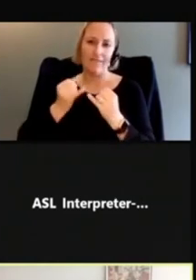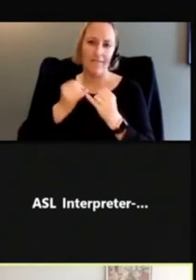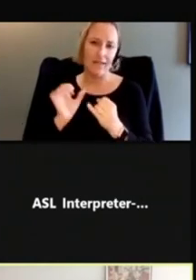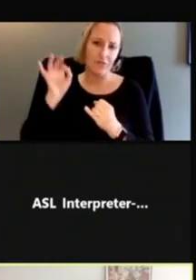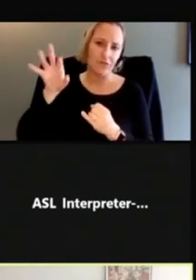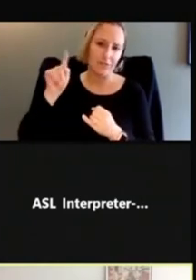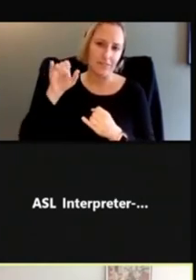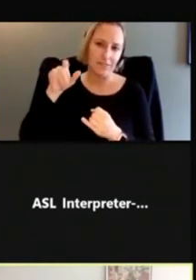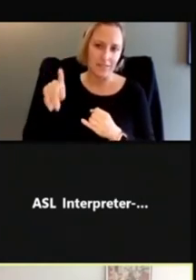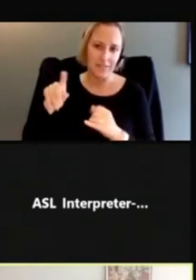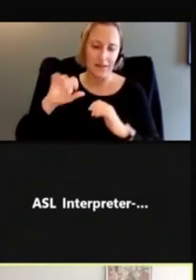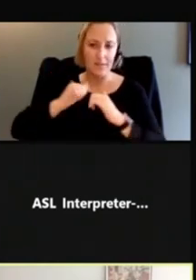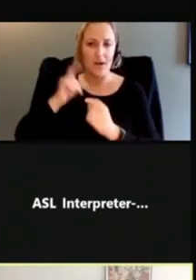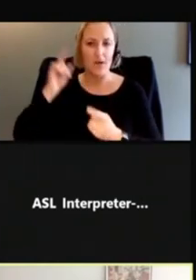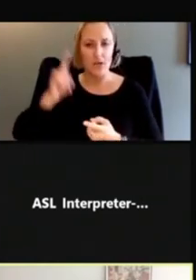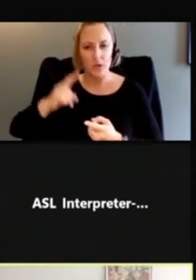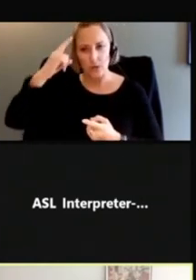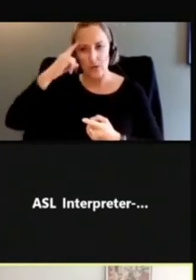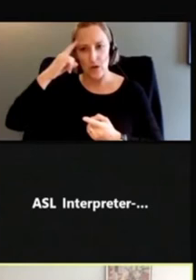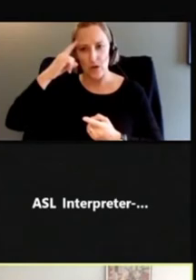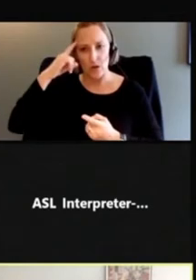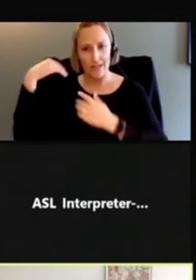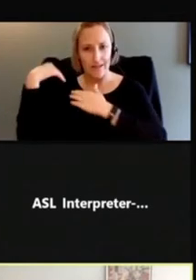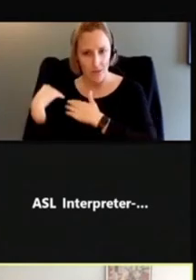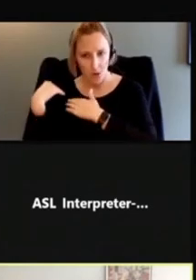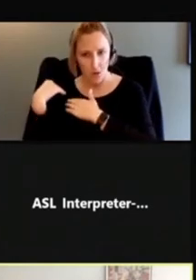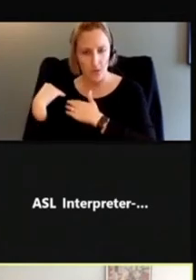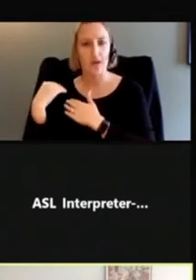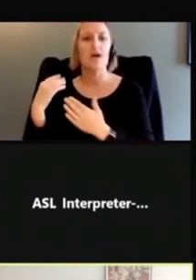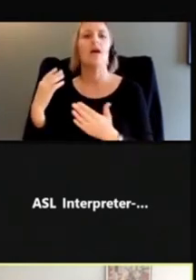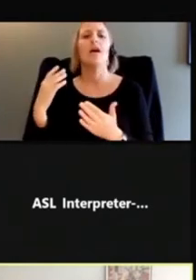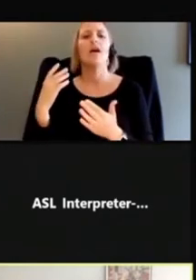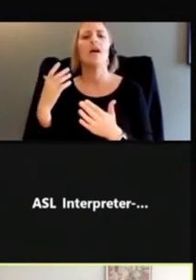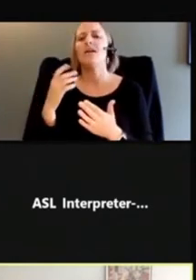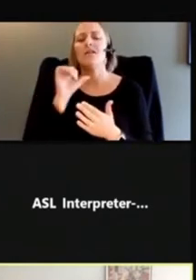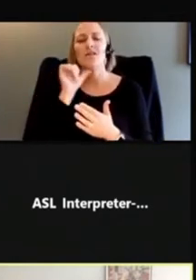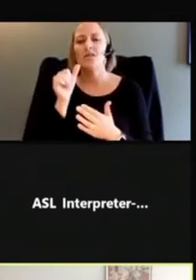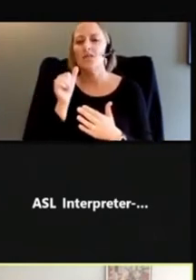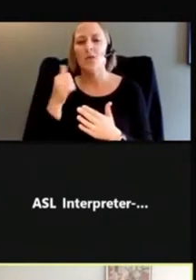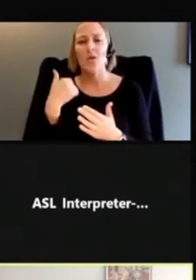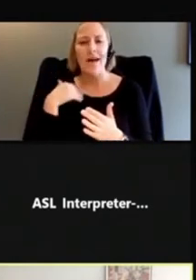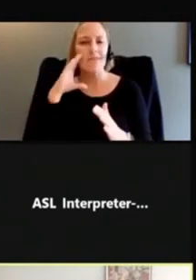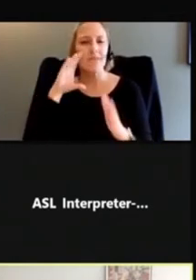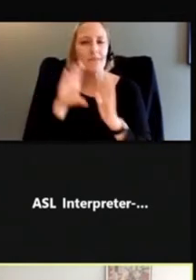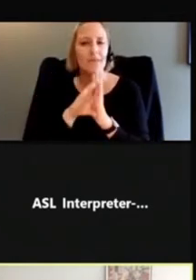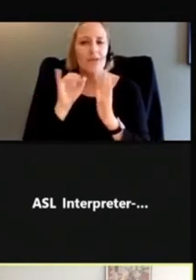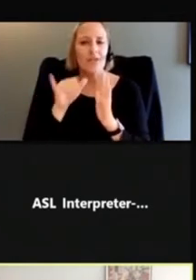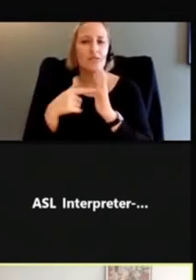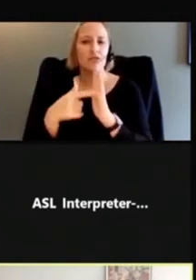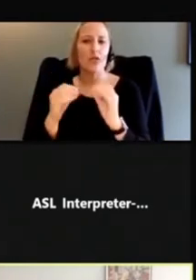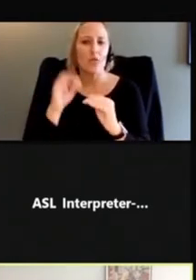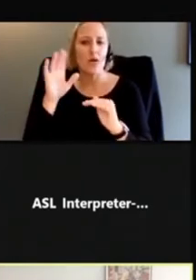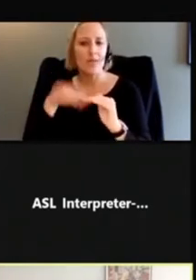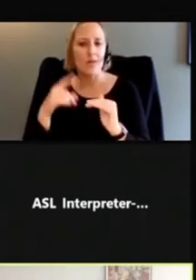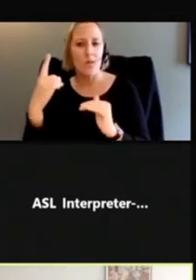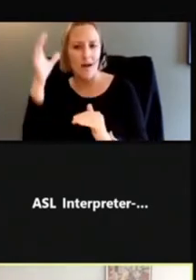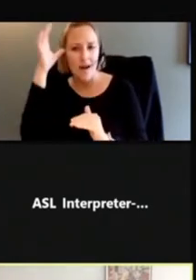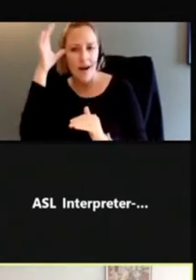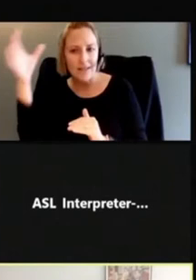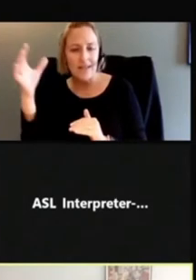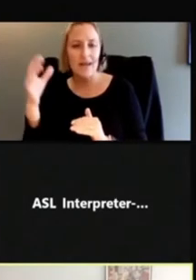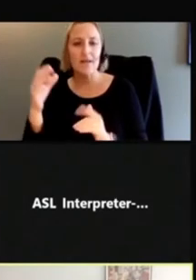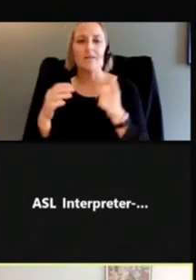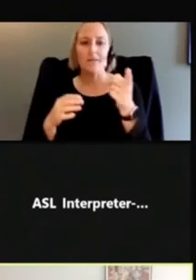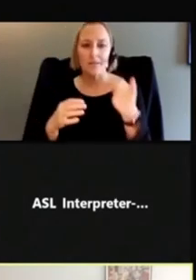load, avoiding icons that show more than one concept. So here we have a series of icons that are